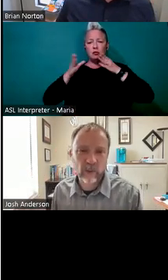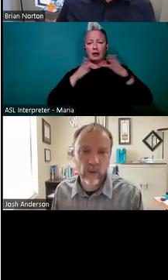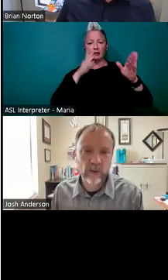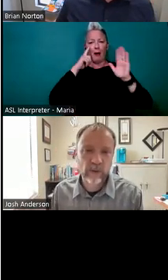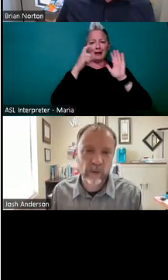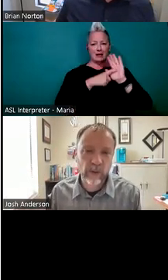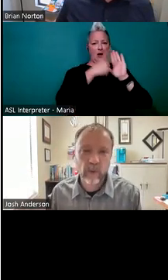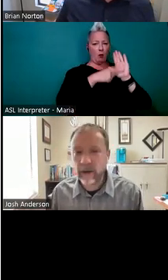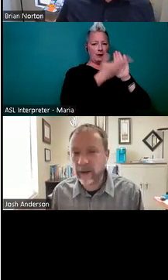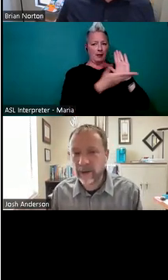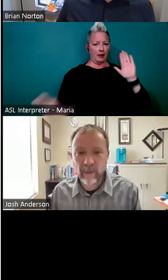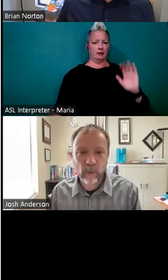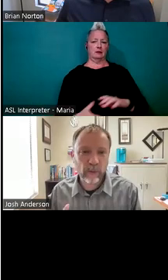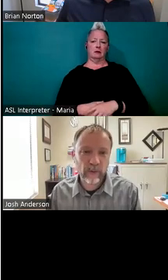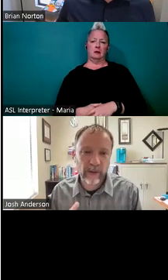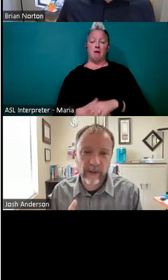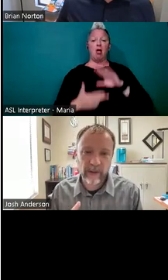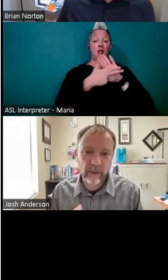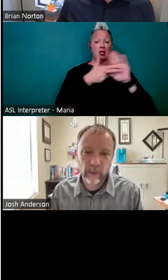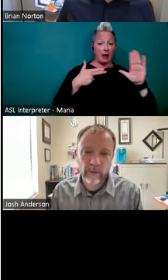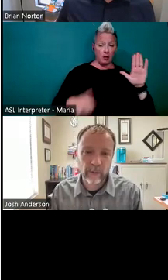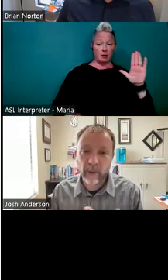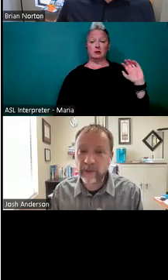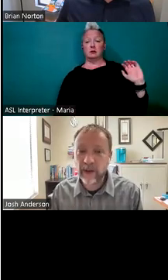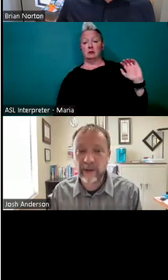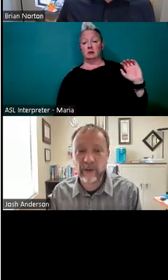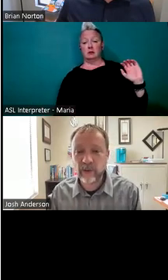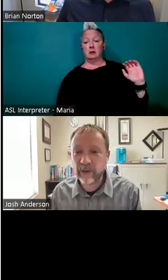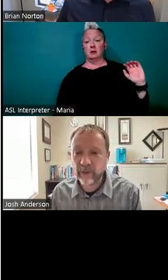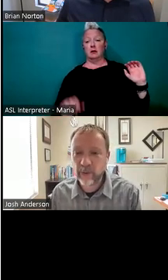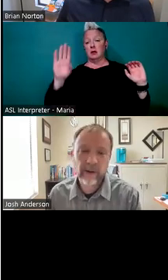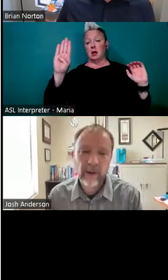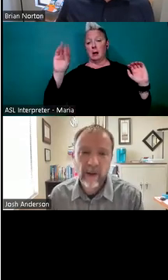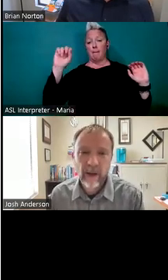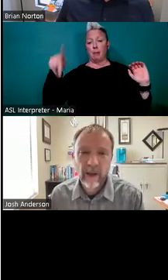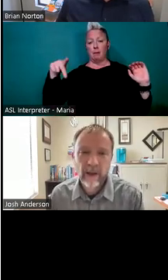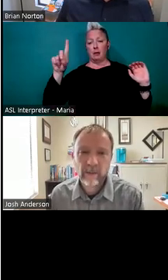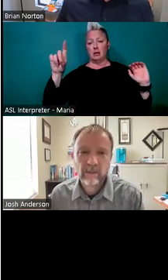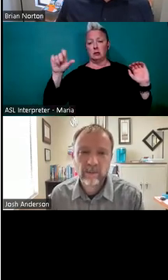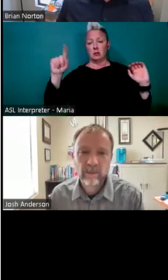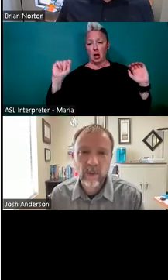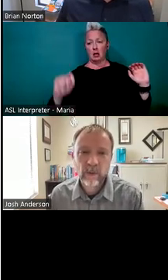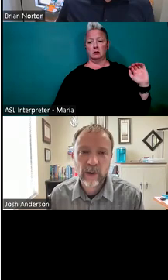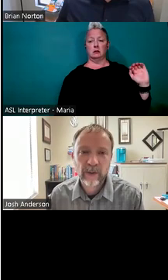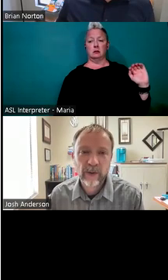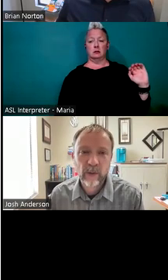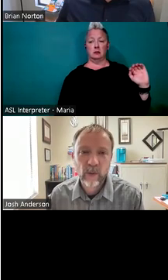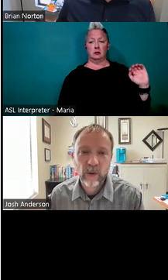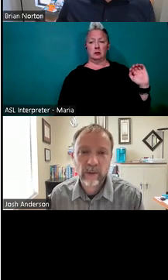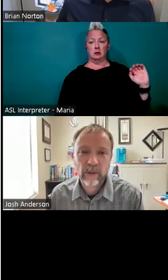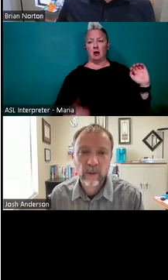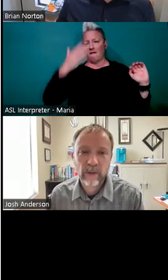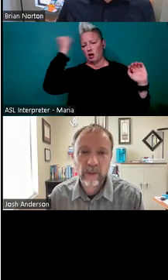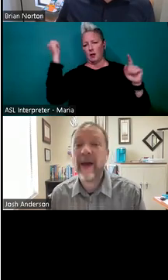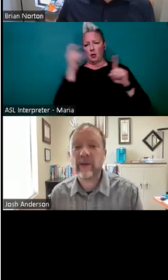what the things were. So, you know, uh, labels, uh, using bump dots, using different, um, I forgot the darn